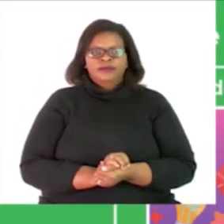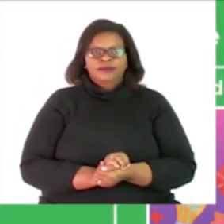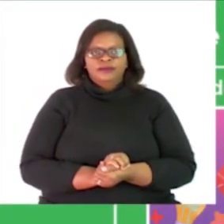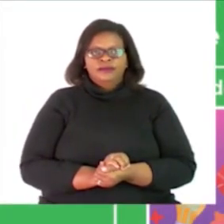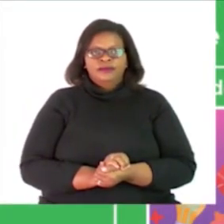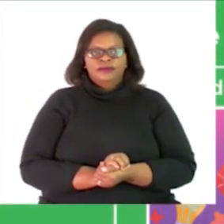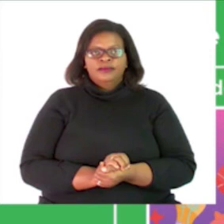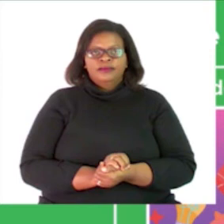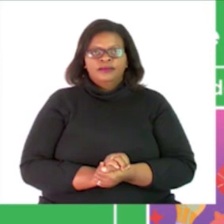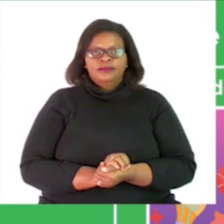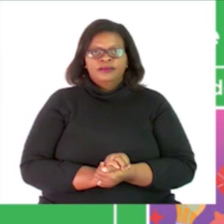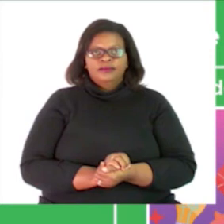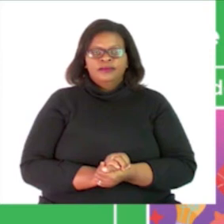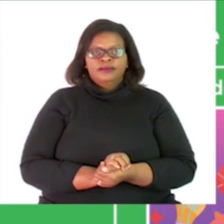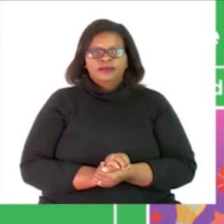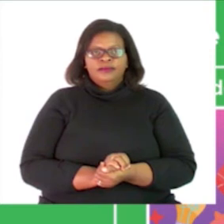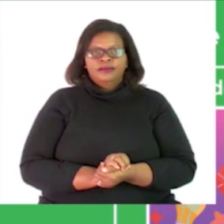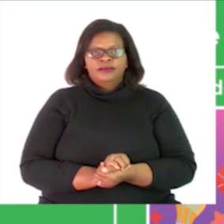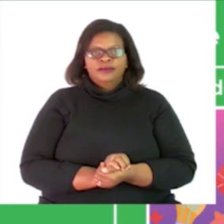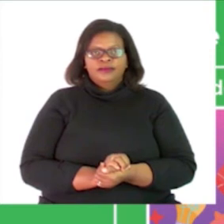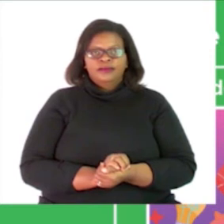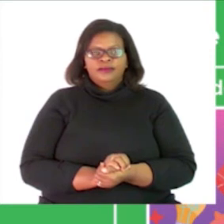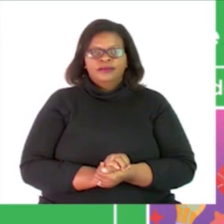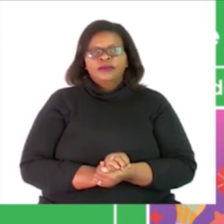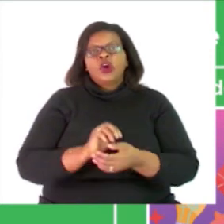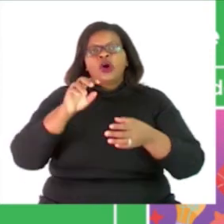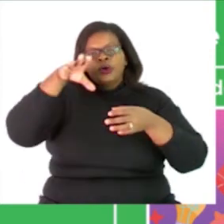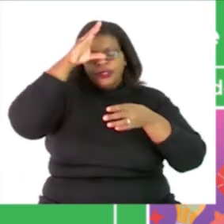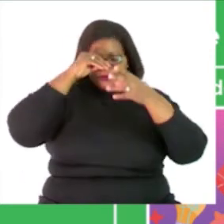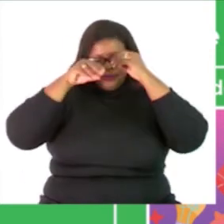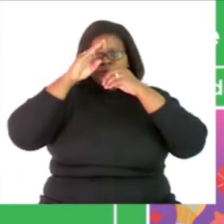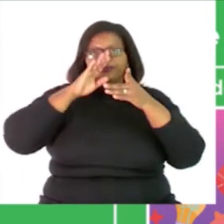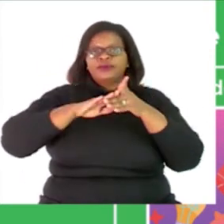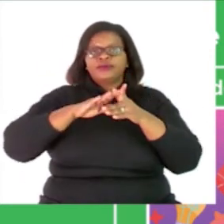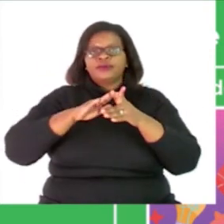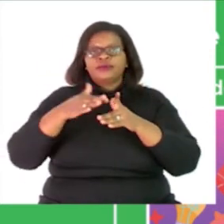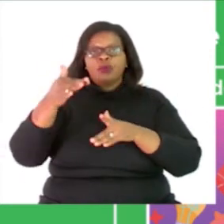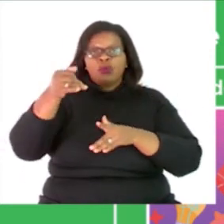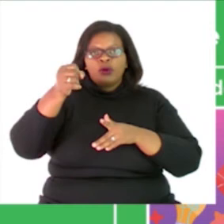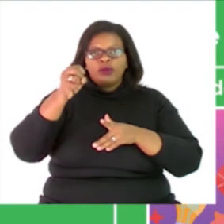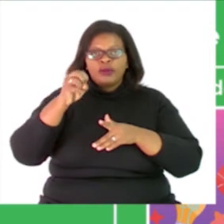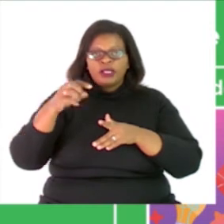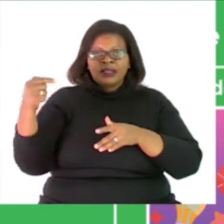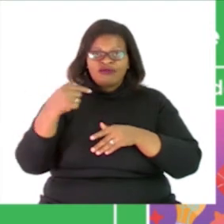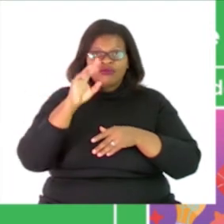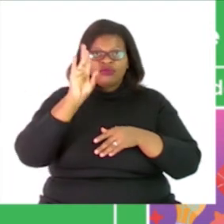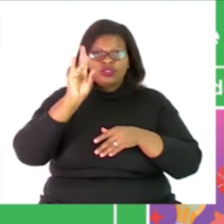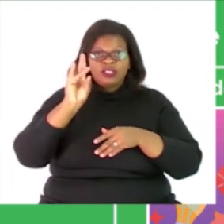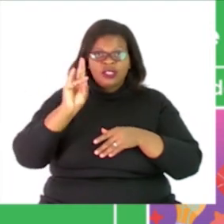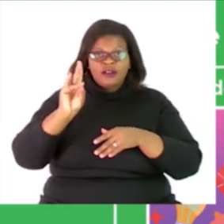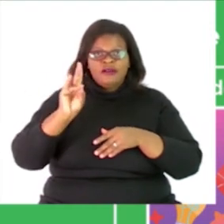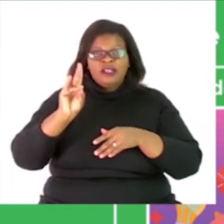today's lesson is mathematics grade seven lesson